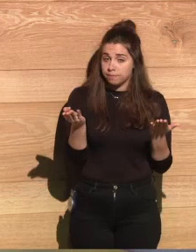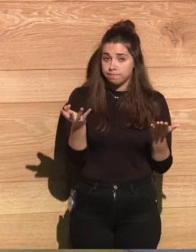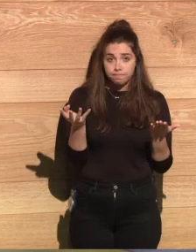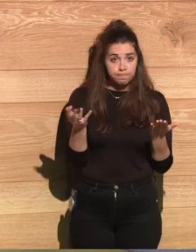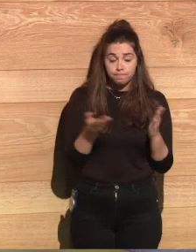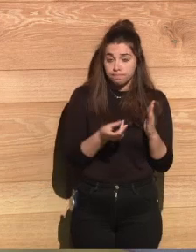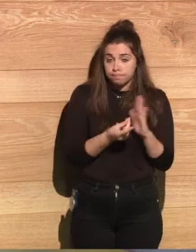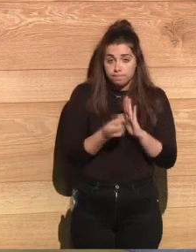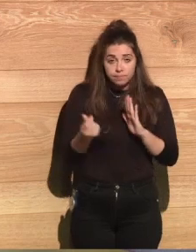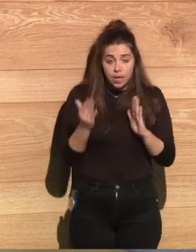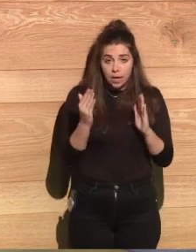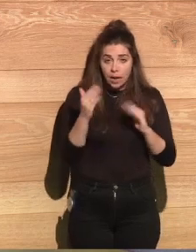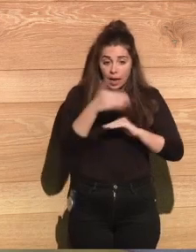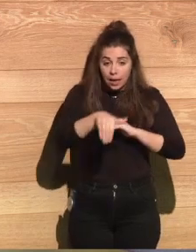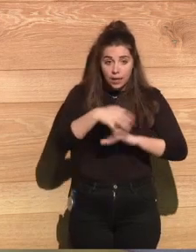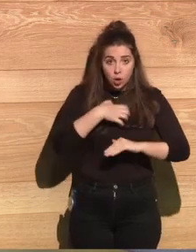They hid themselves.